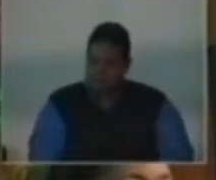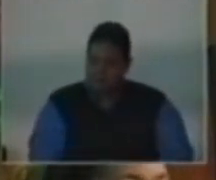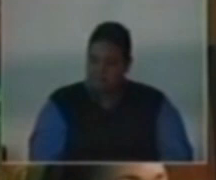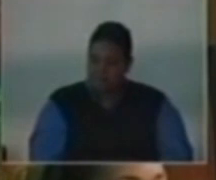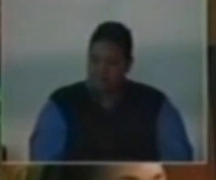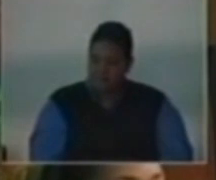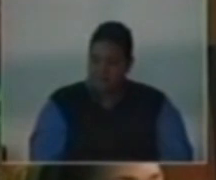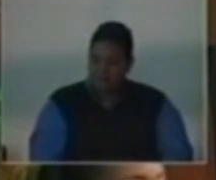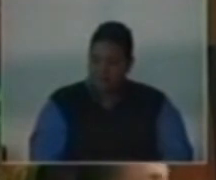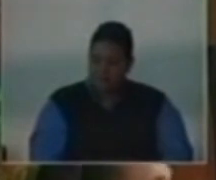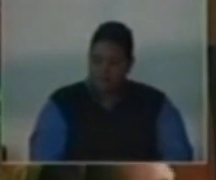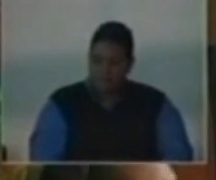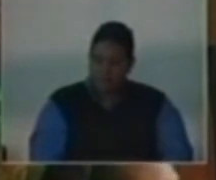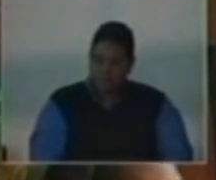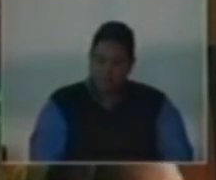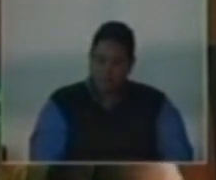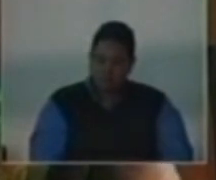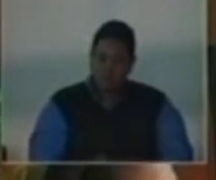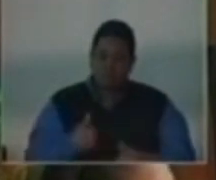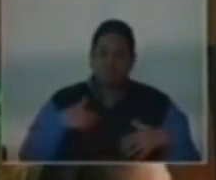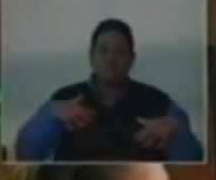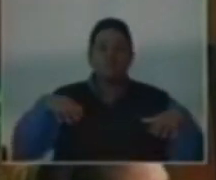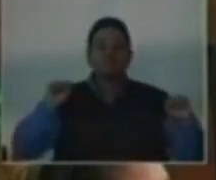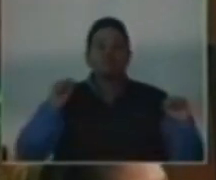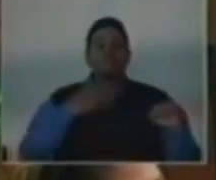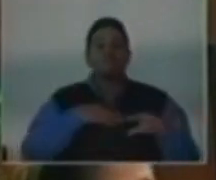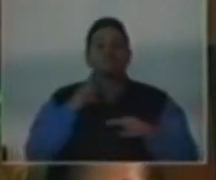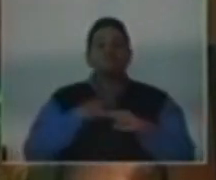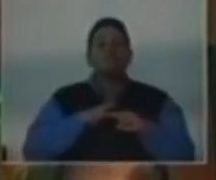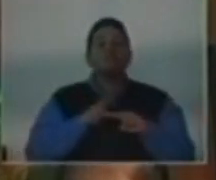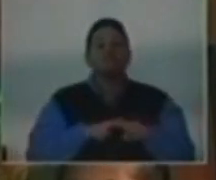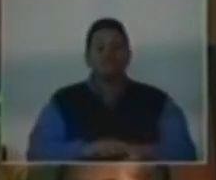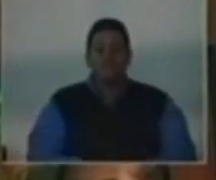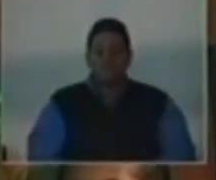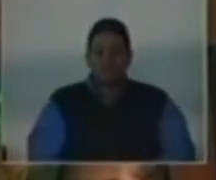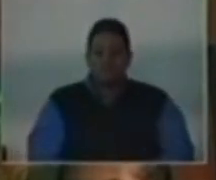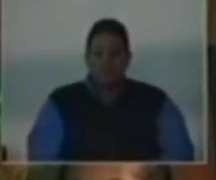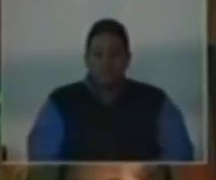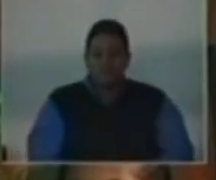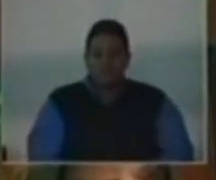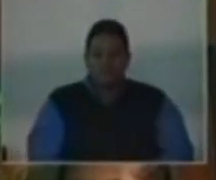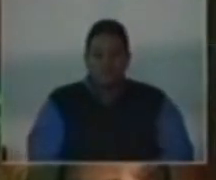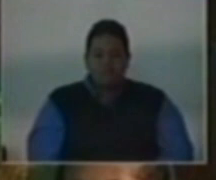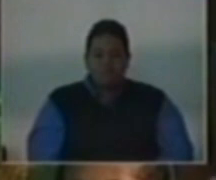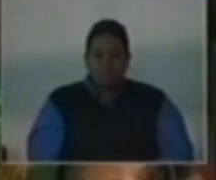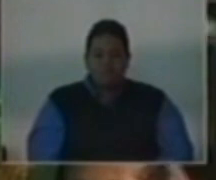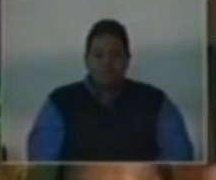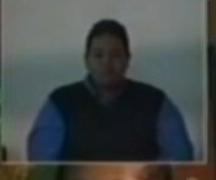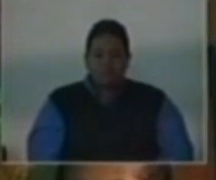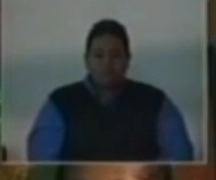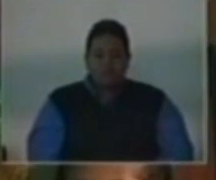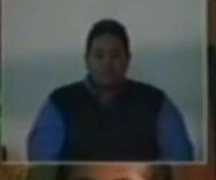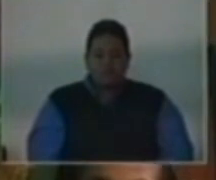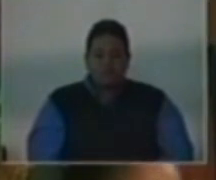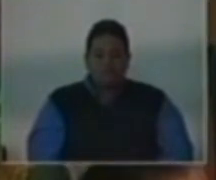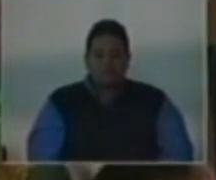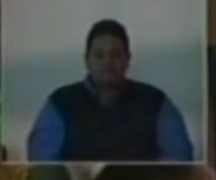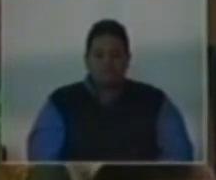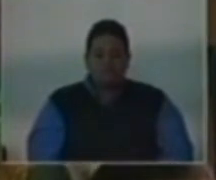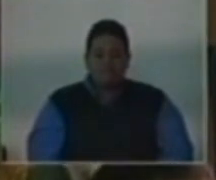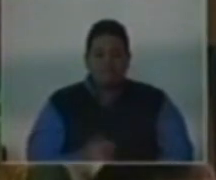Speaker, I get the distinct feeling